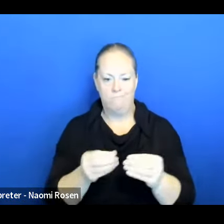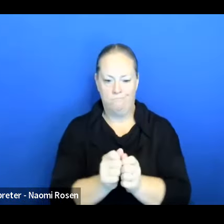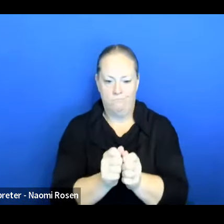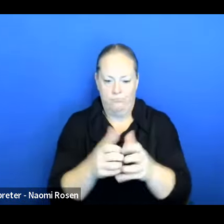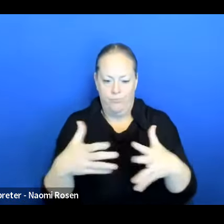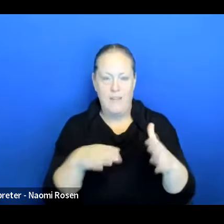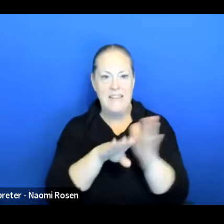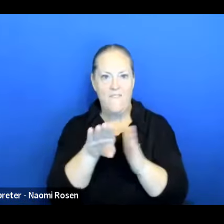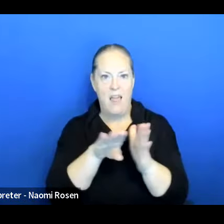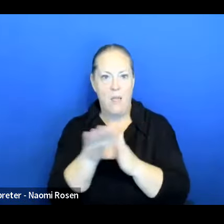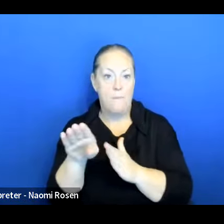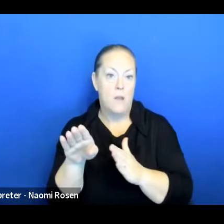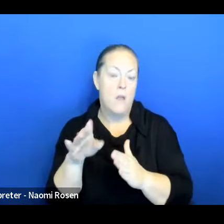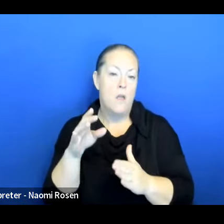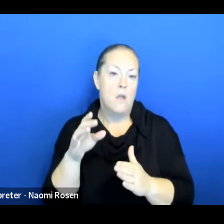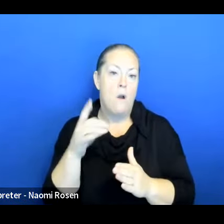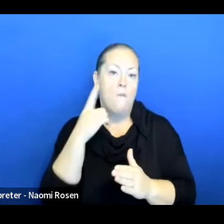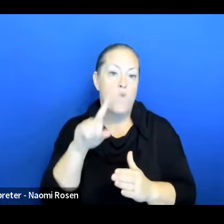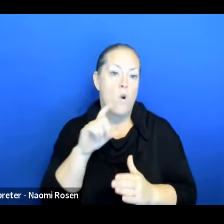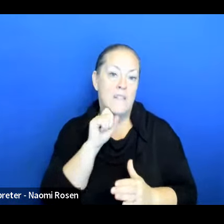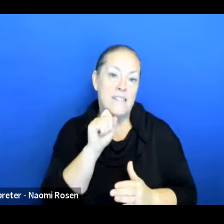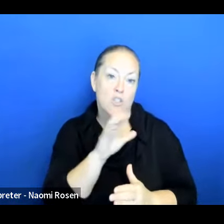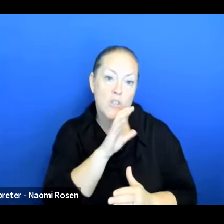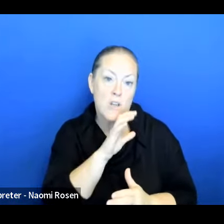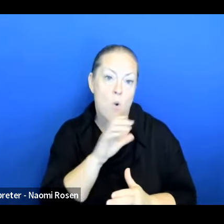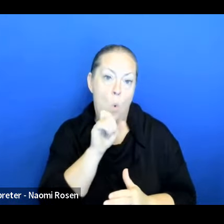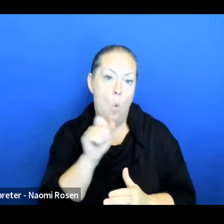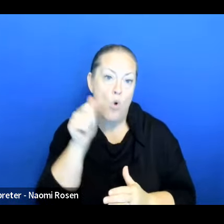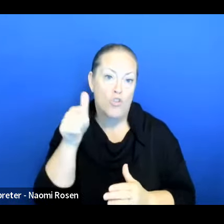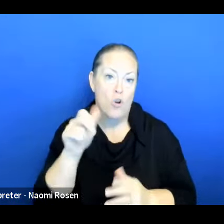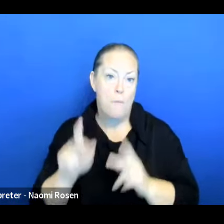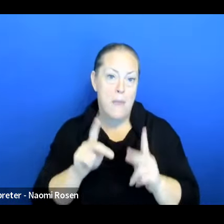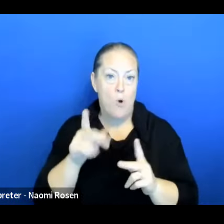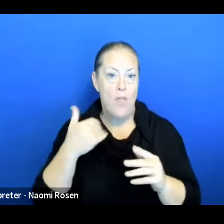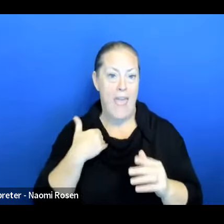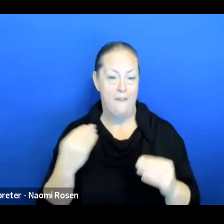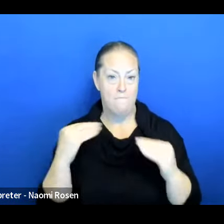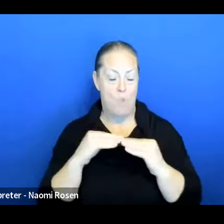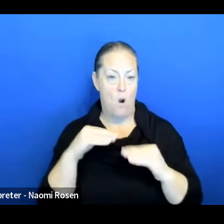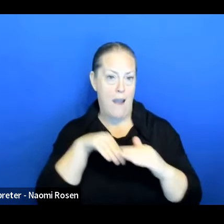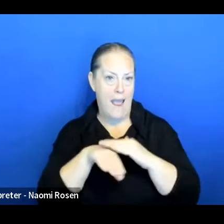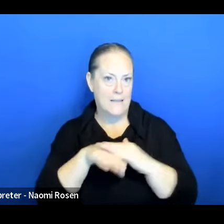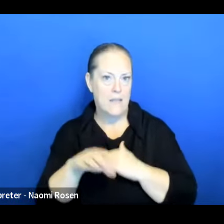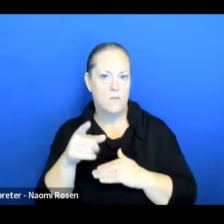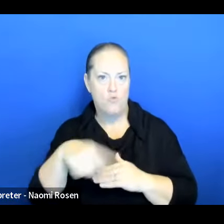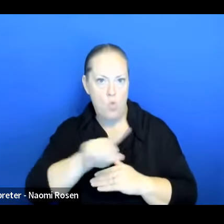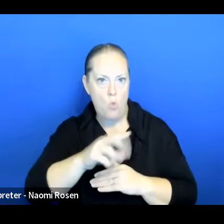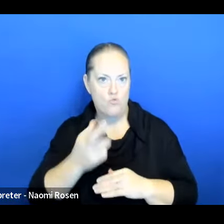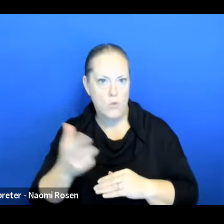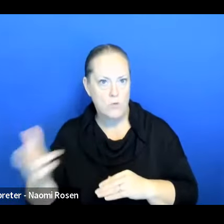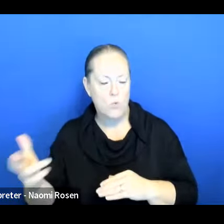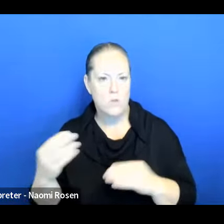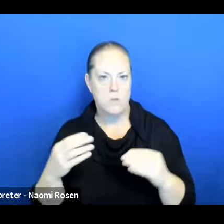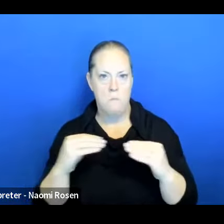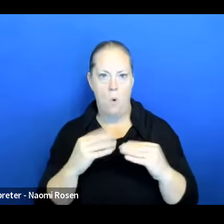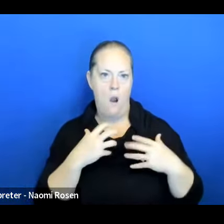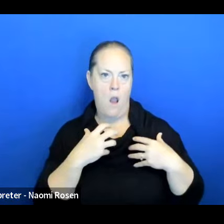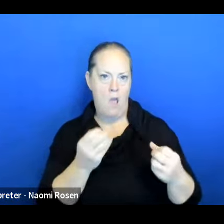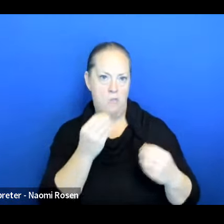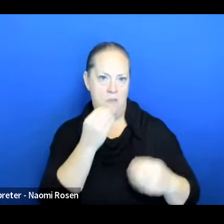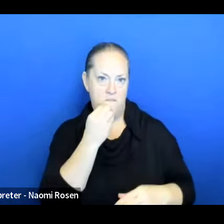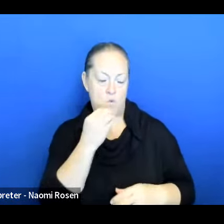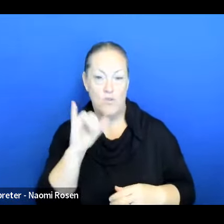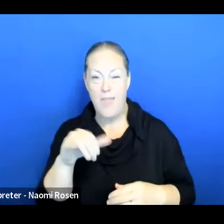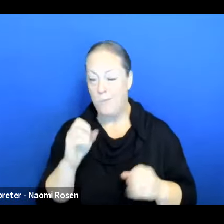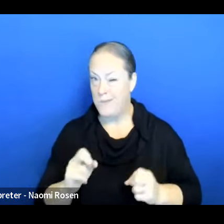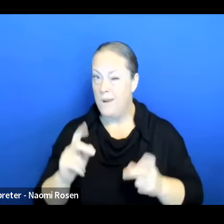maybe the elderly, that they had more access to, to those resources and those nutritious foods. Um, so that was an opportunity